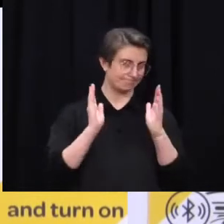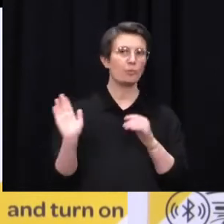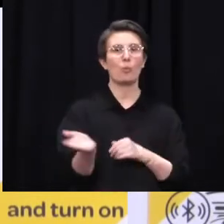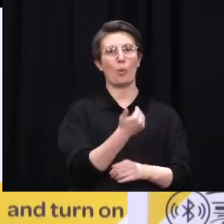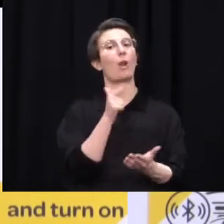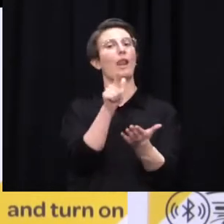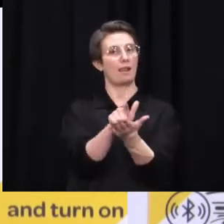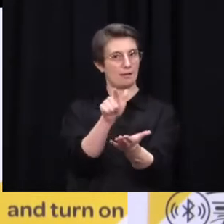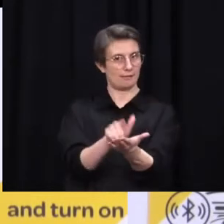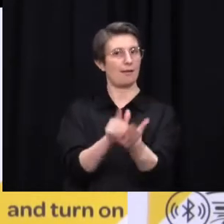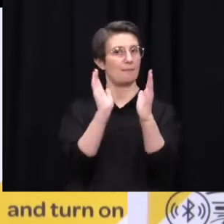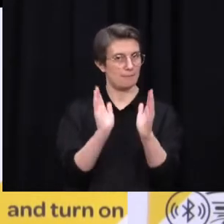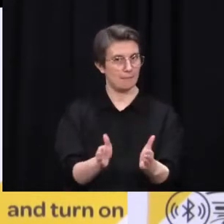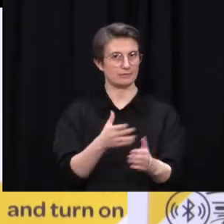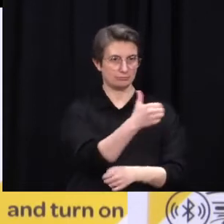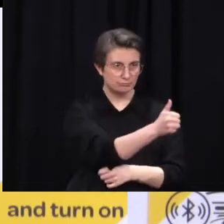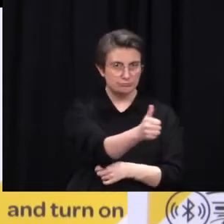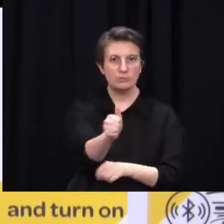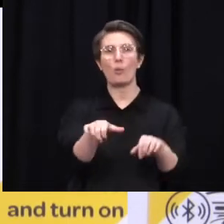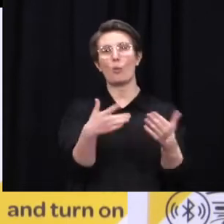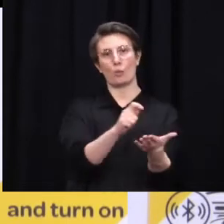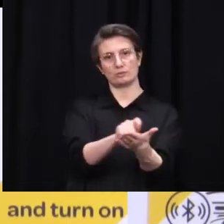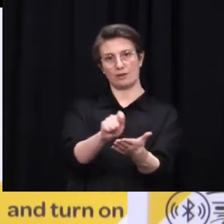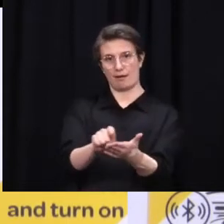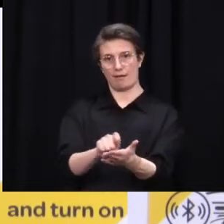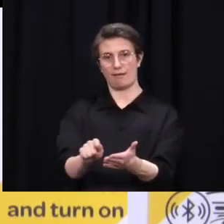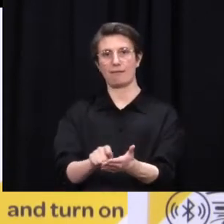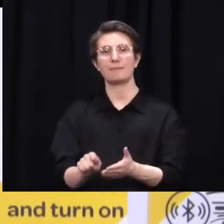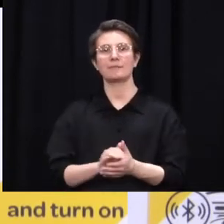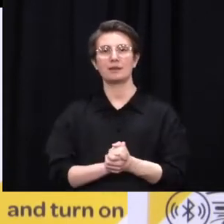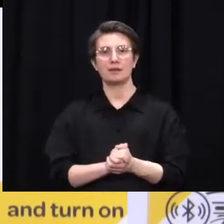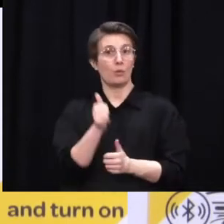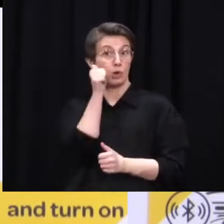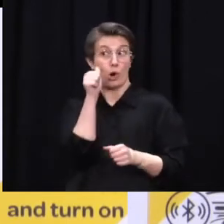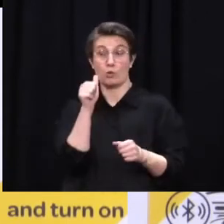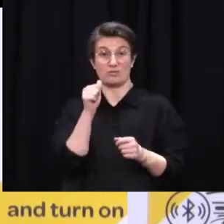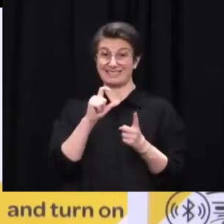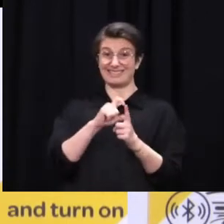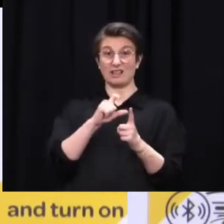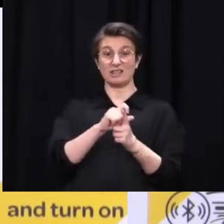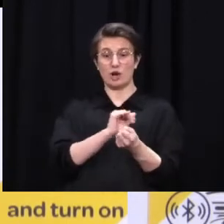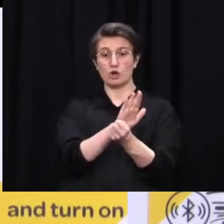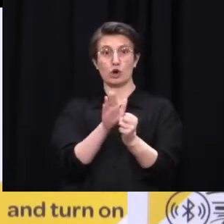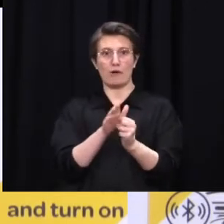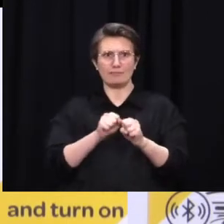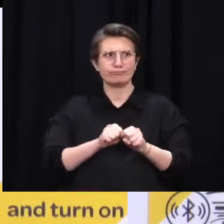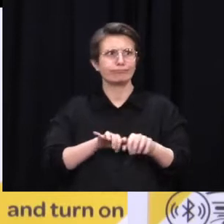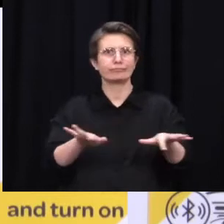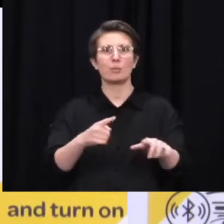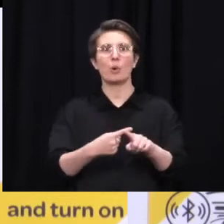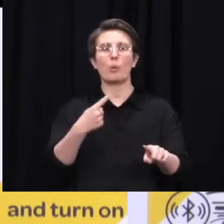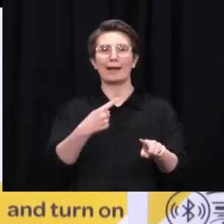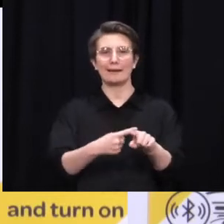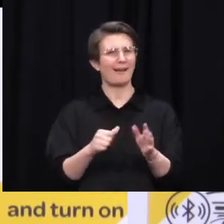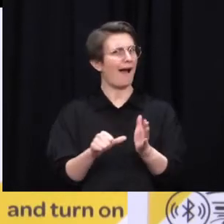that an outbreak of COVID-19 can be extremely difficult to trace and contain without people having a good record of where they